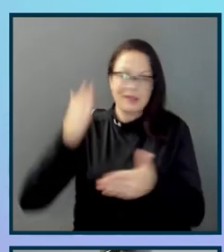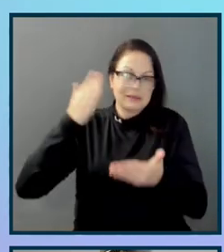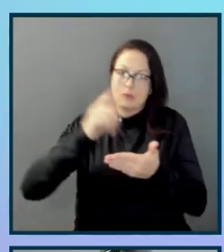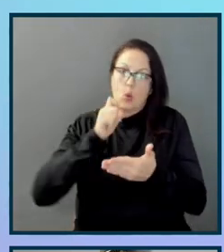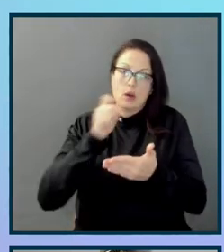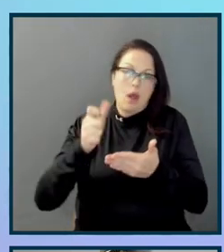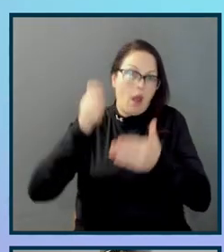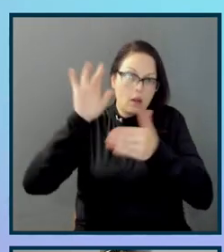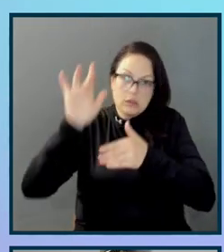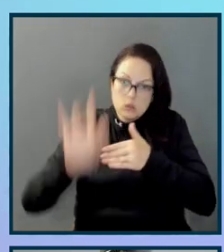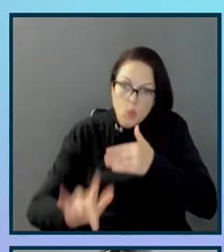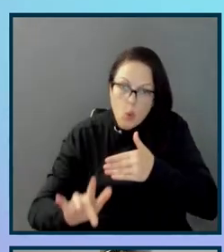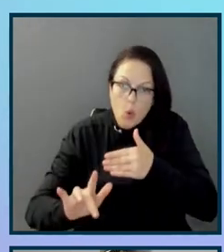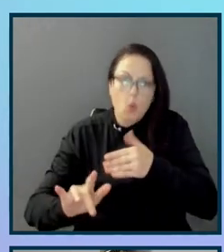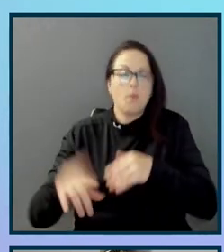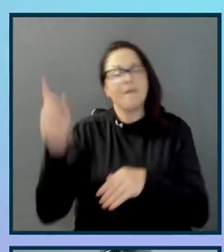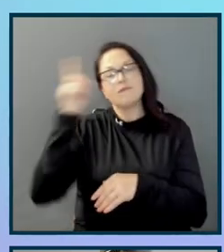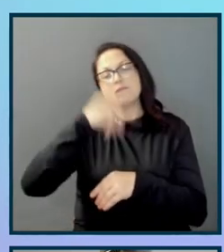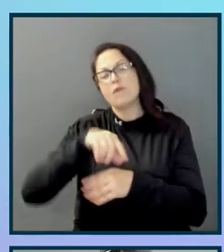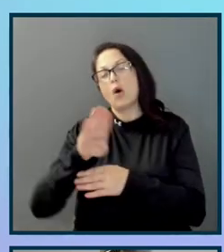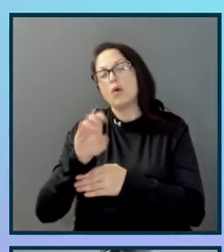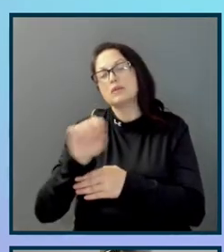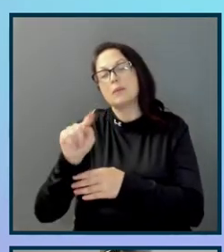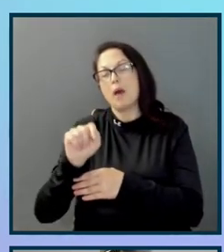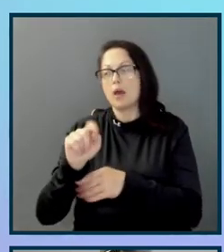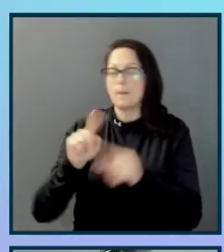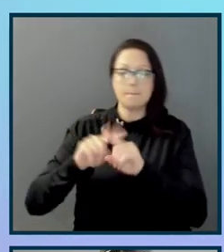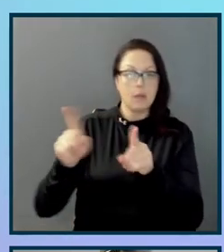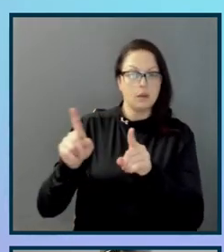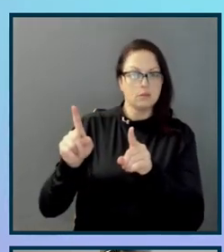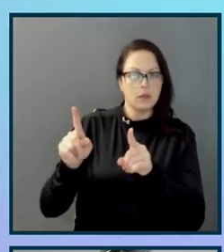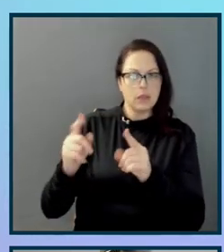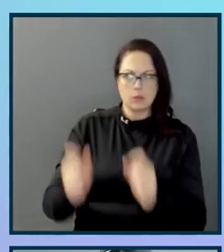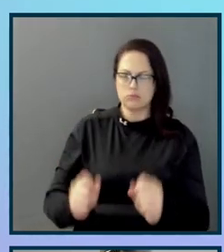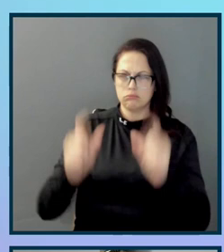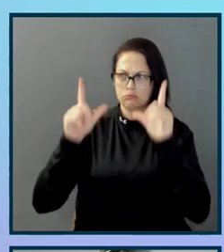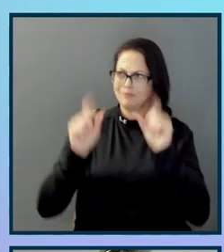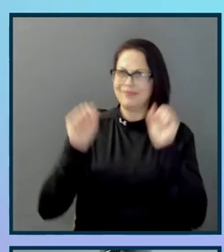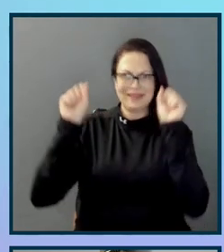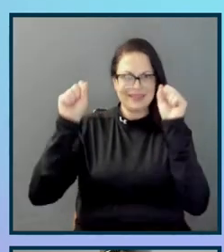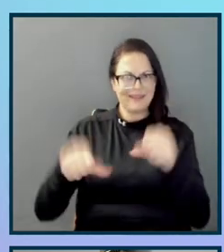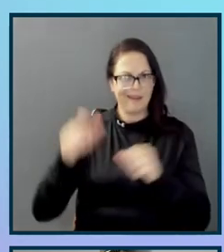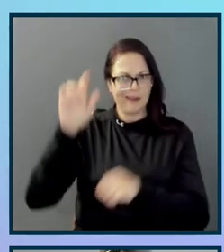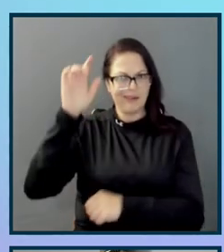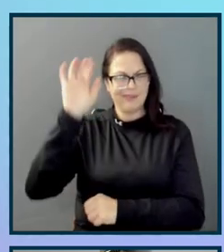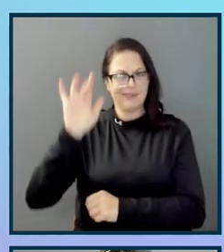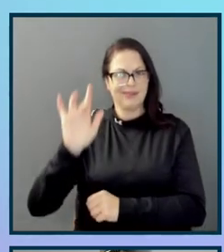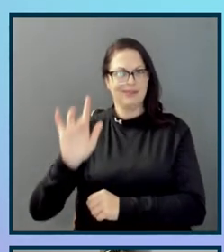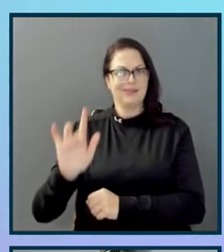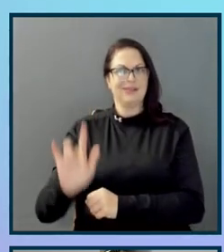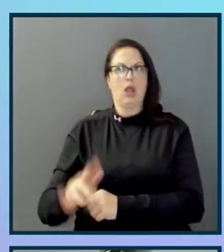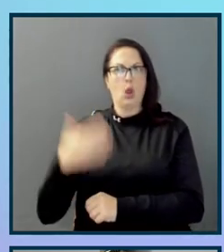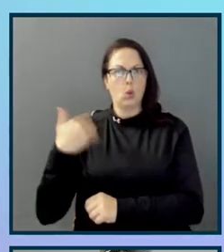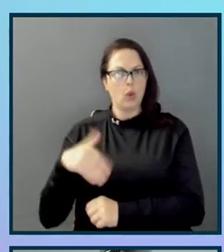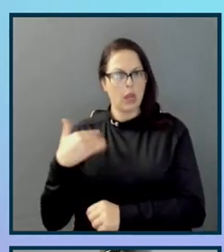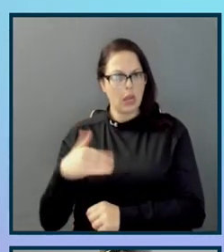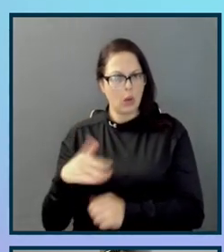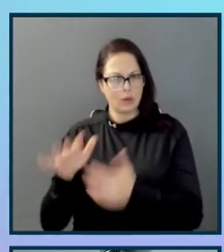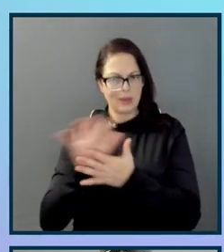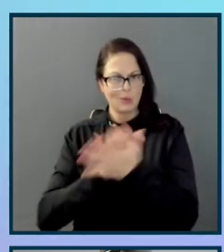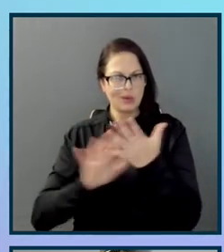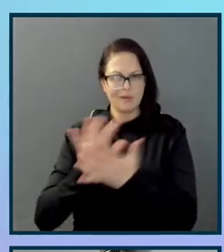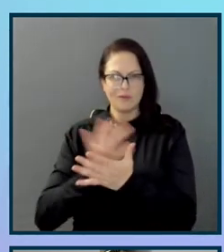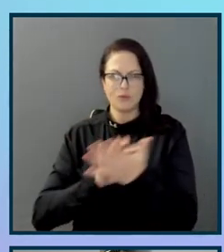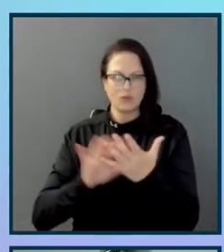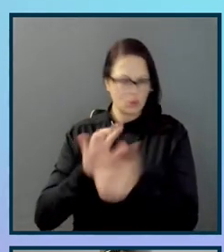findings were really surprised that, you know, they could continue to scroll on the page. They were really surprised at the length and were really confused that, you know,